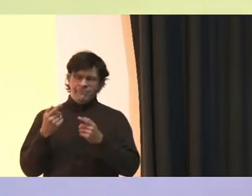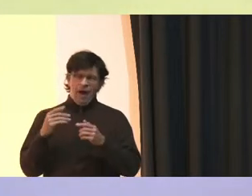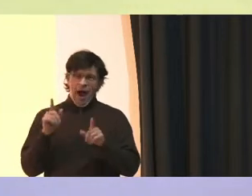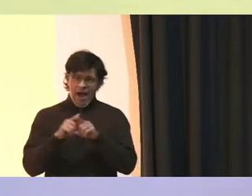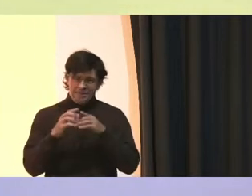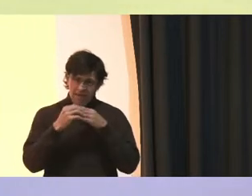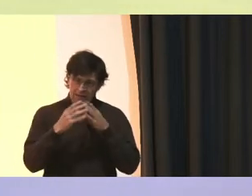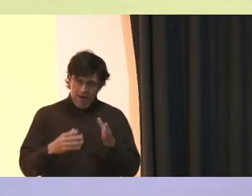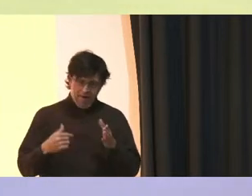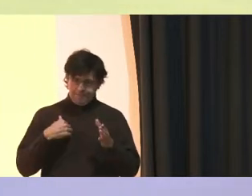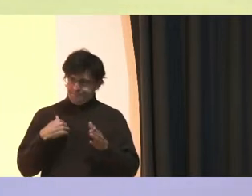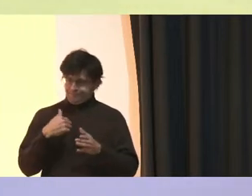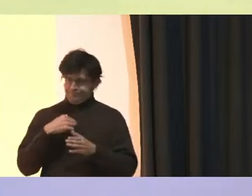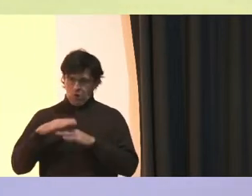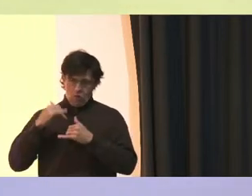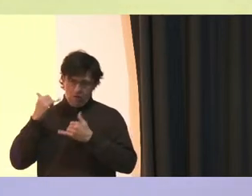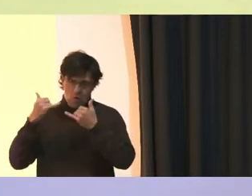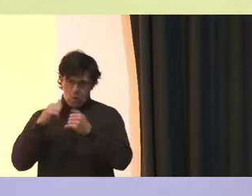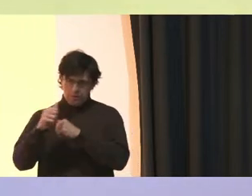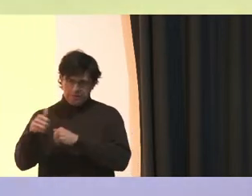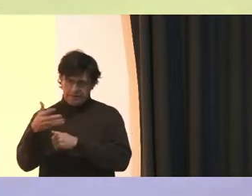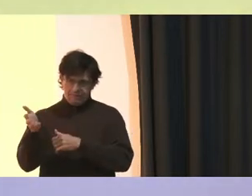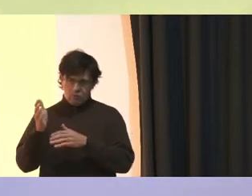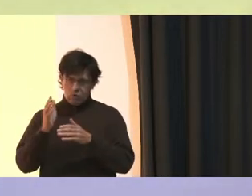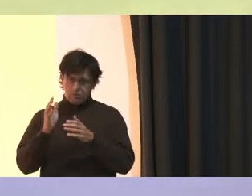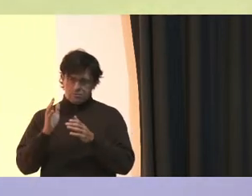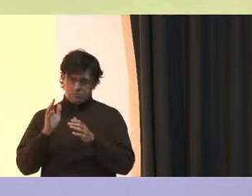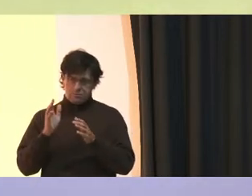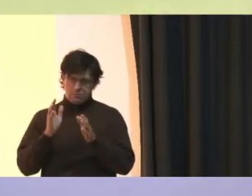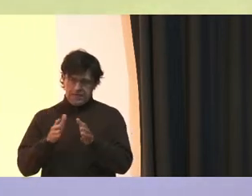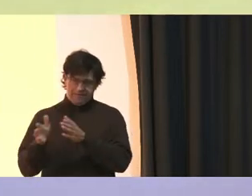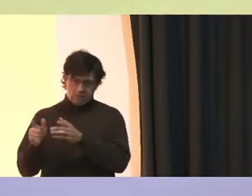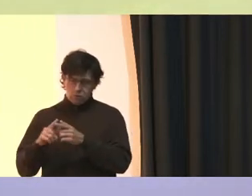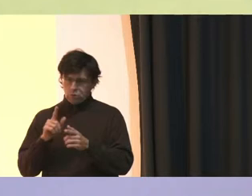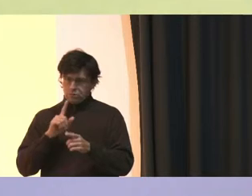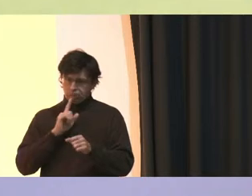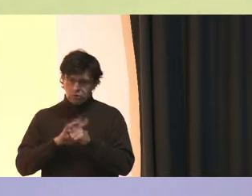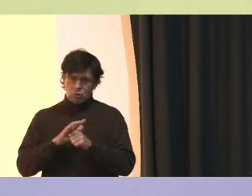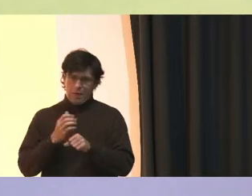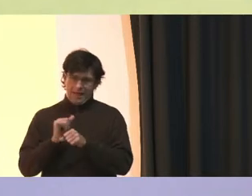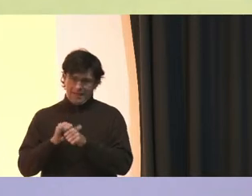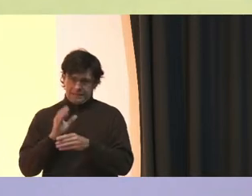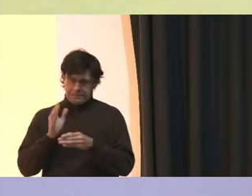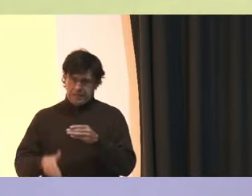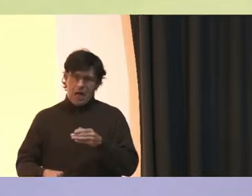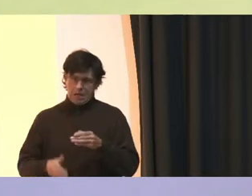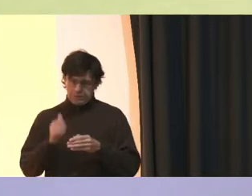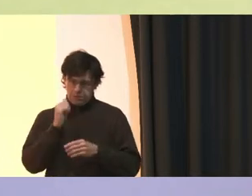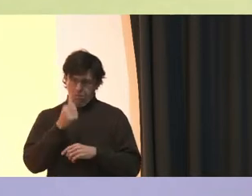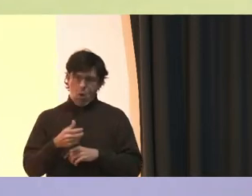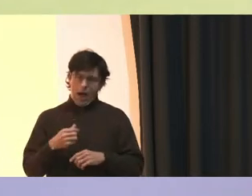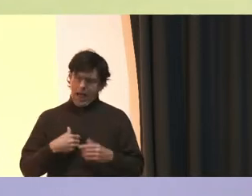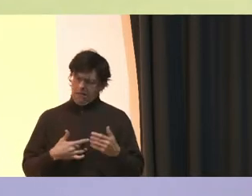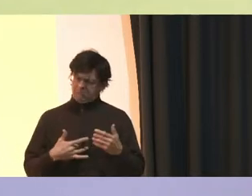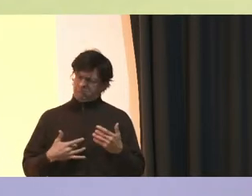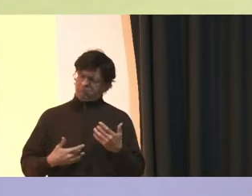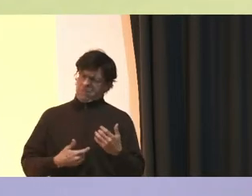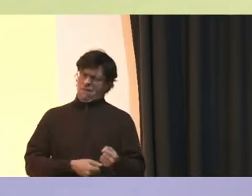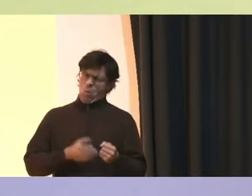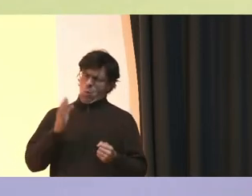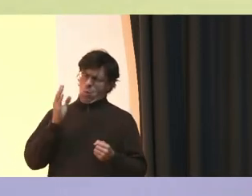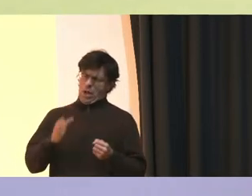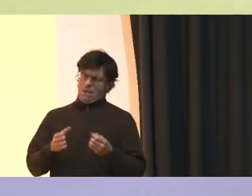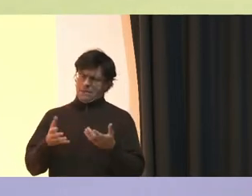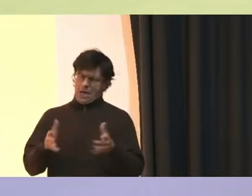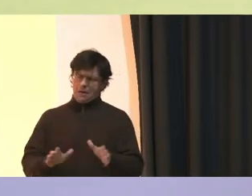phone With several individuals To ensure that we get this done tomorrow And I'm confident that we'll get it done